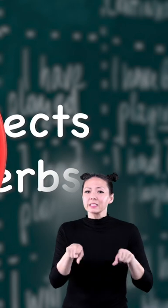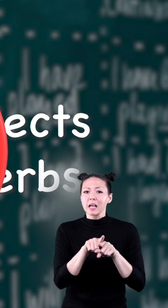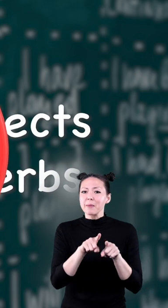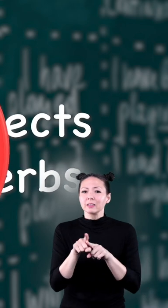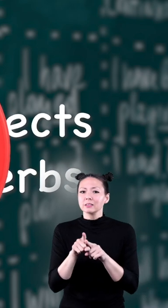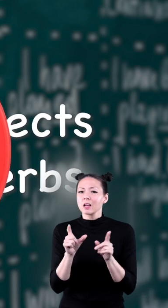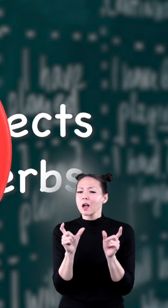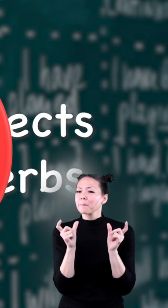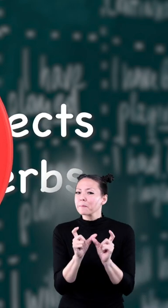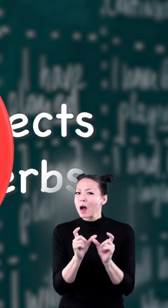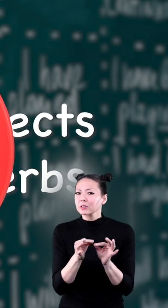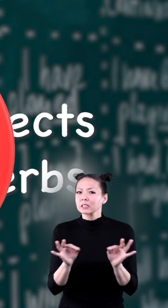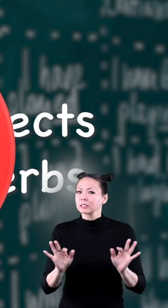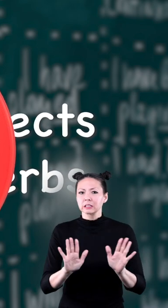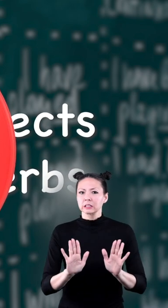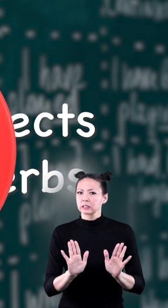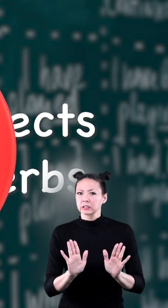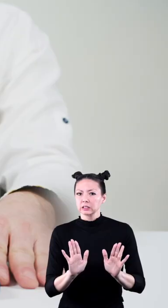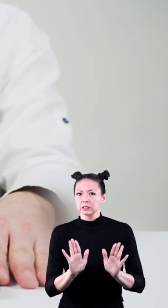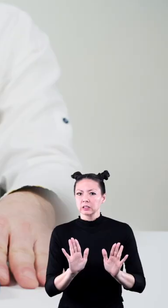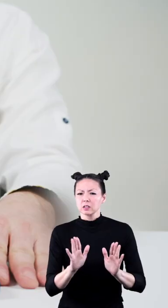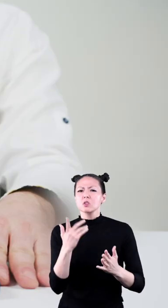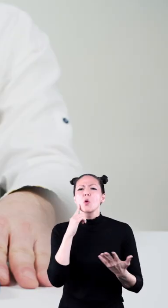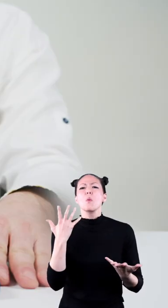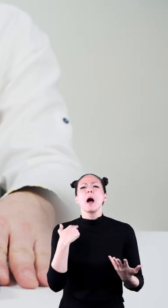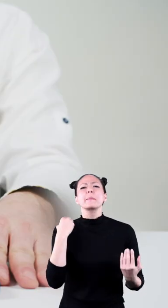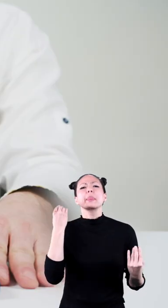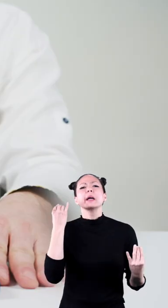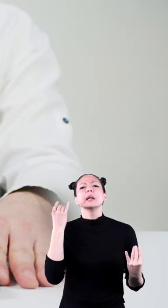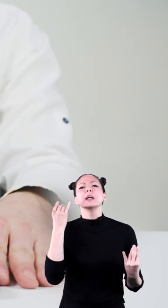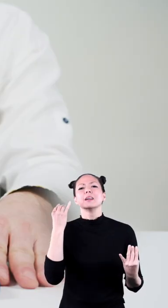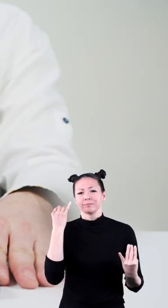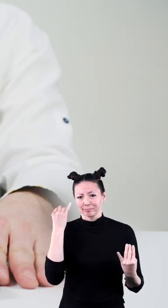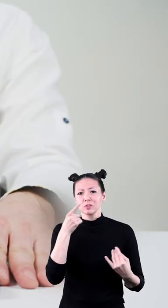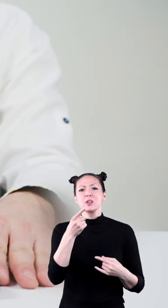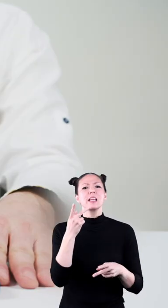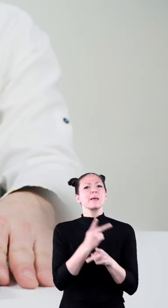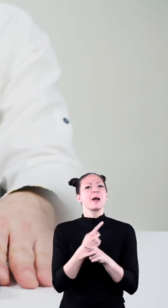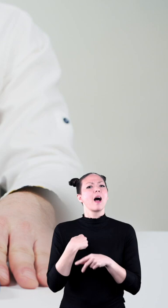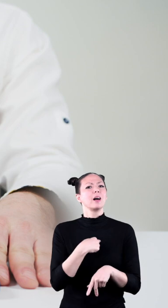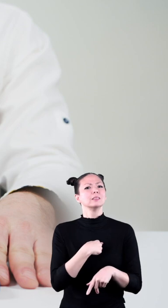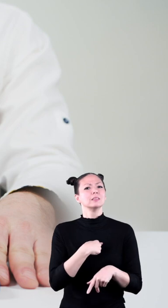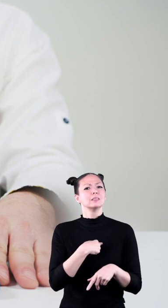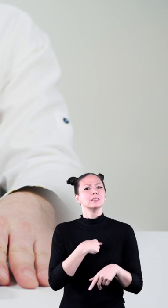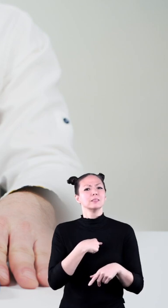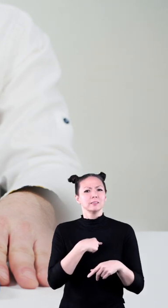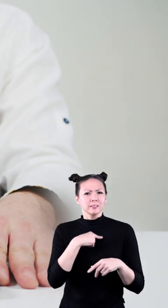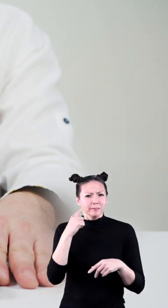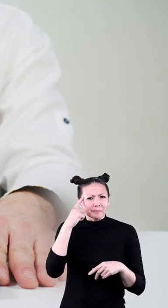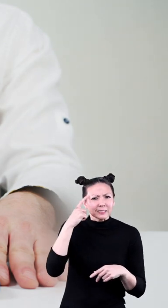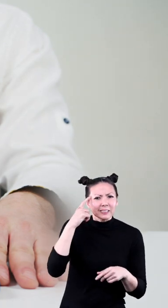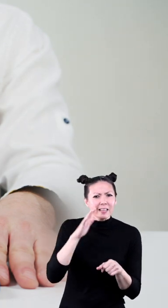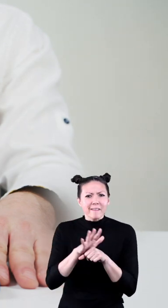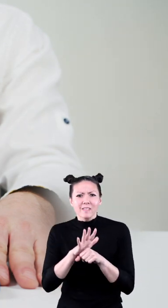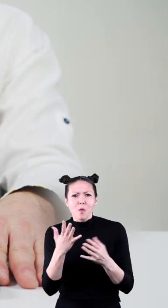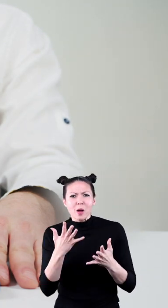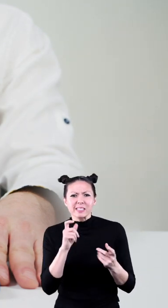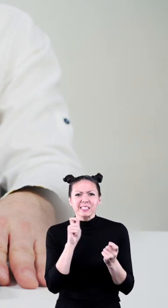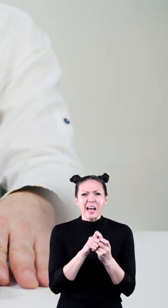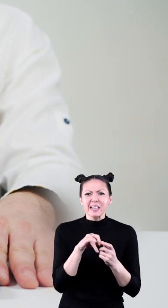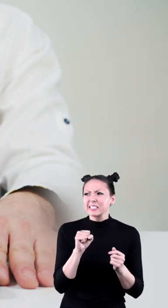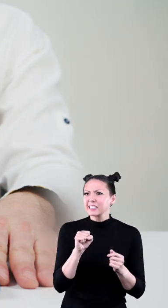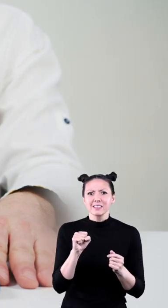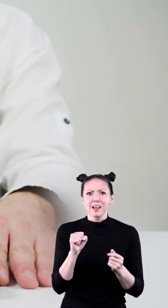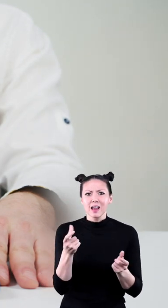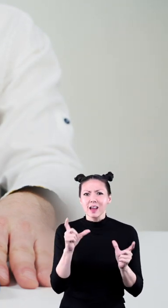same as compound sentences i know what you're thinking you've kept this in suspense long enough what exactly